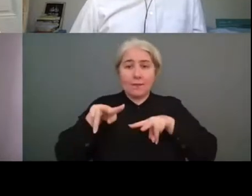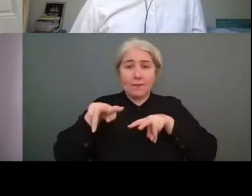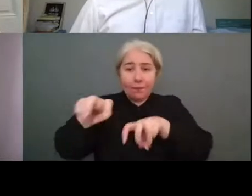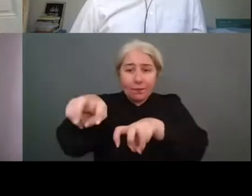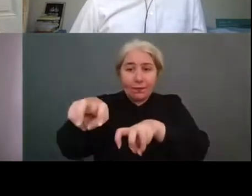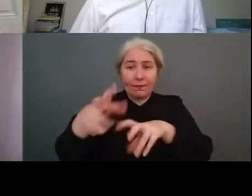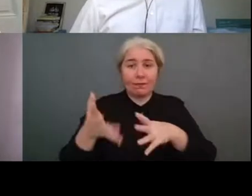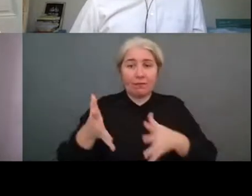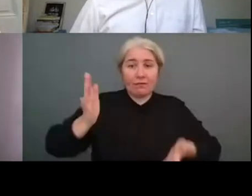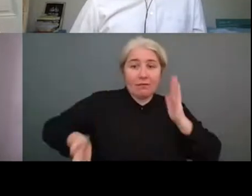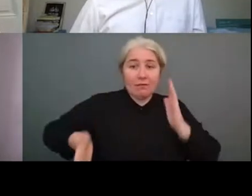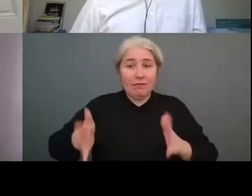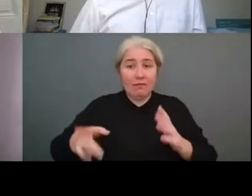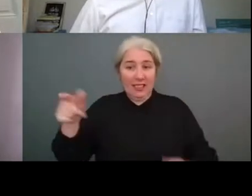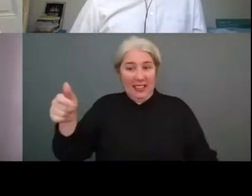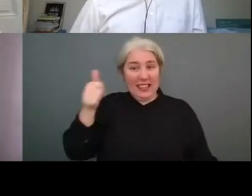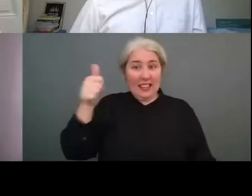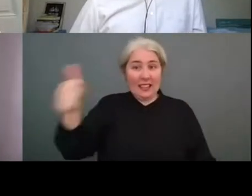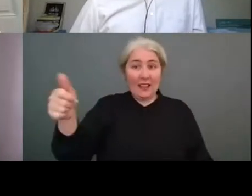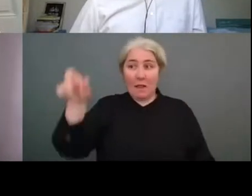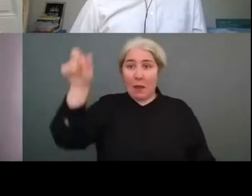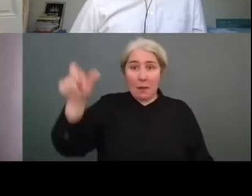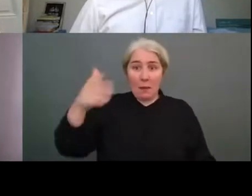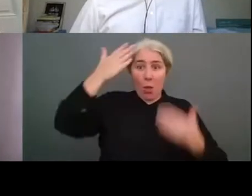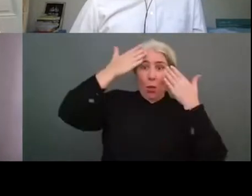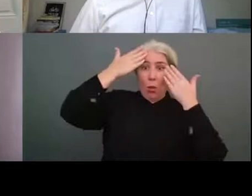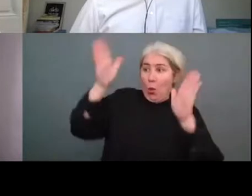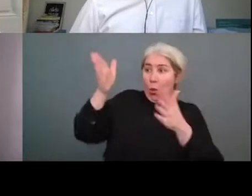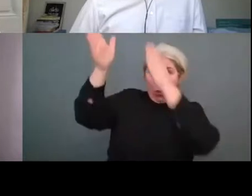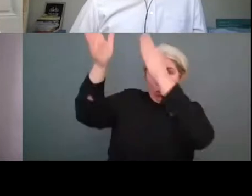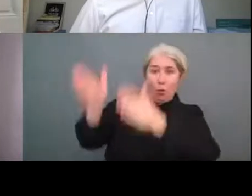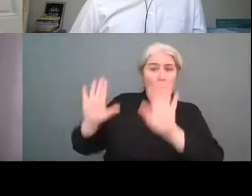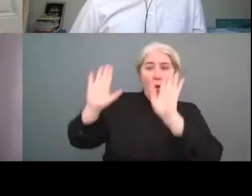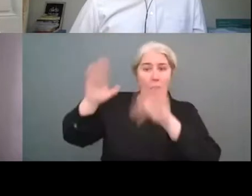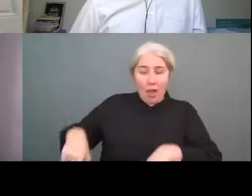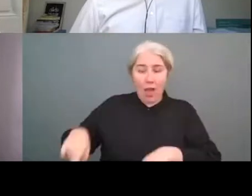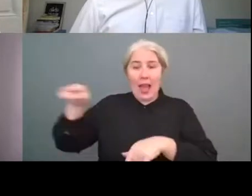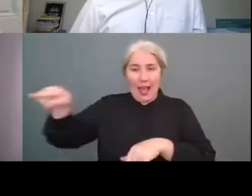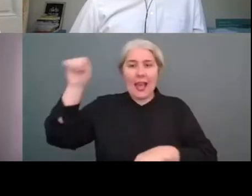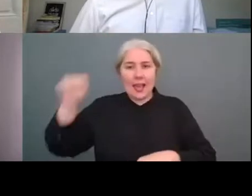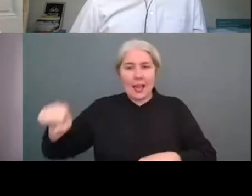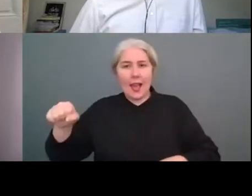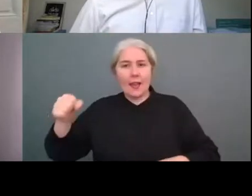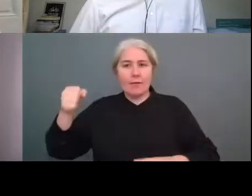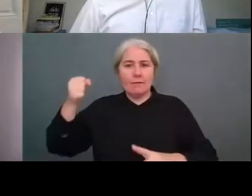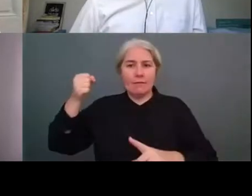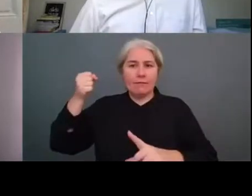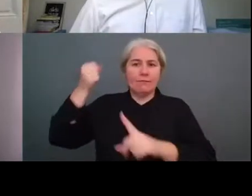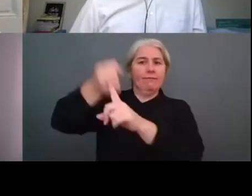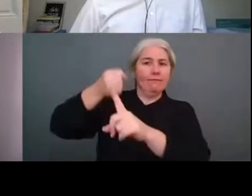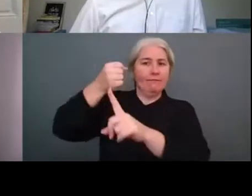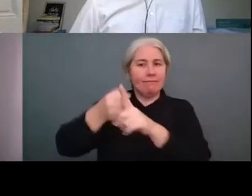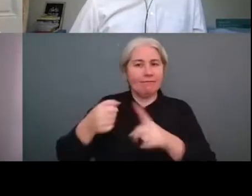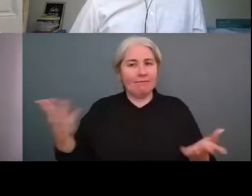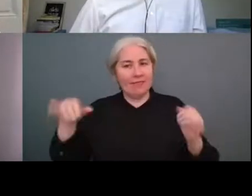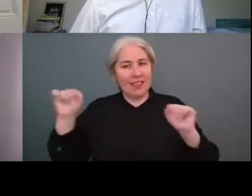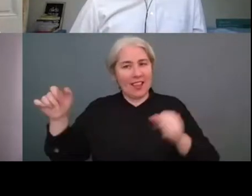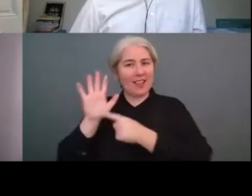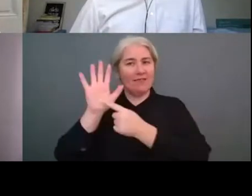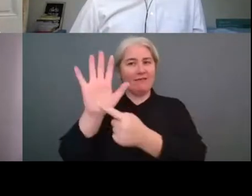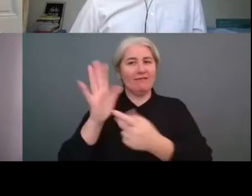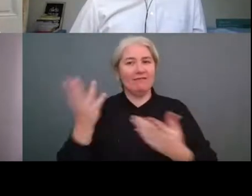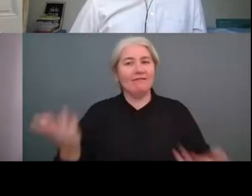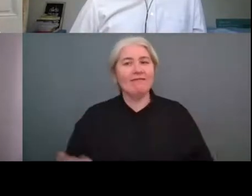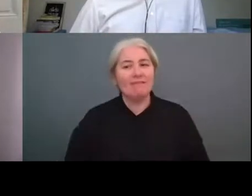it's the it's those kind of stories that that can help um raise awareness and hopefully lead to some some you know